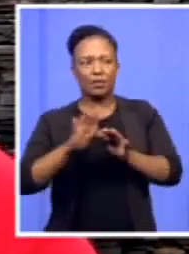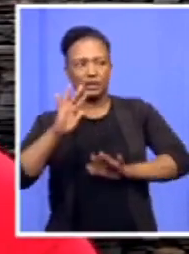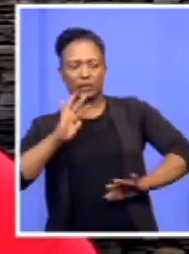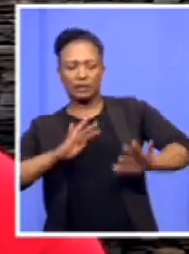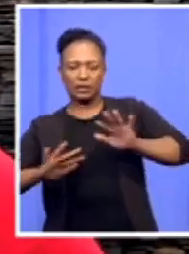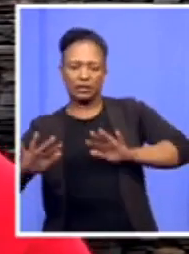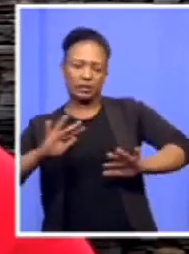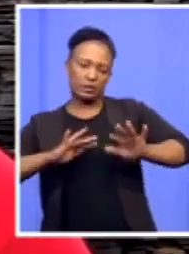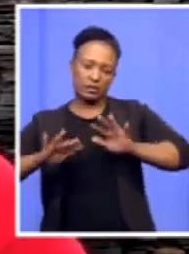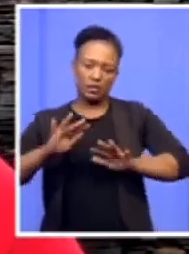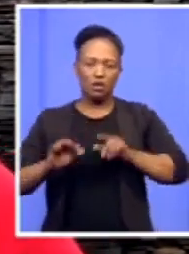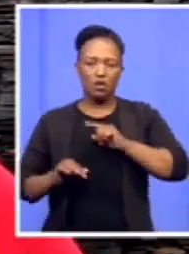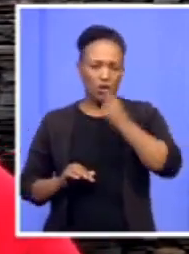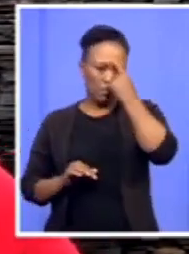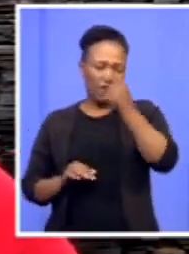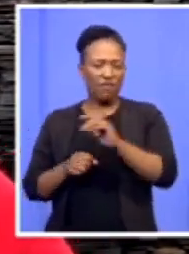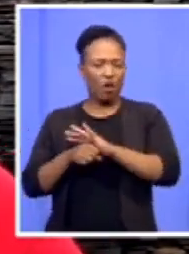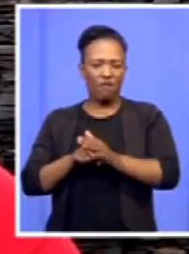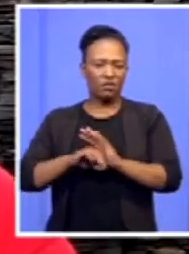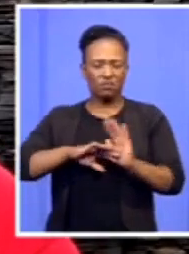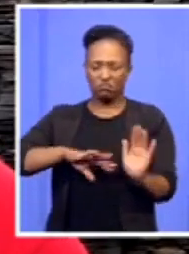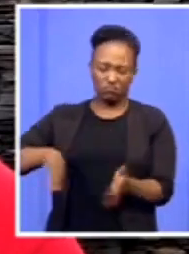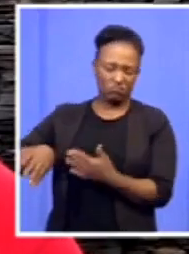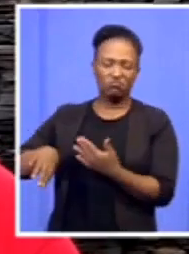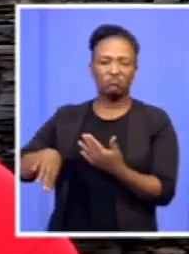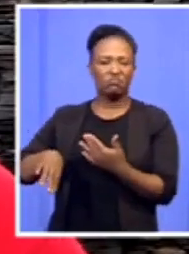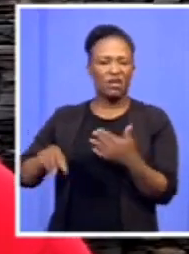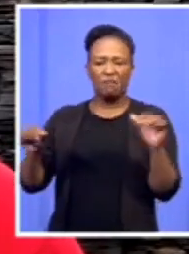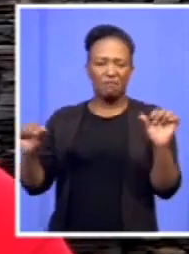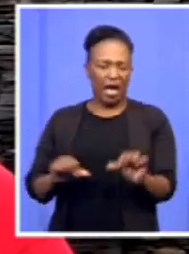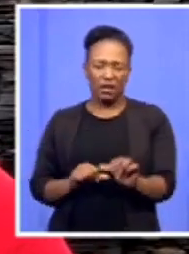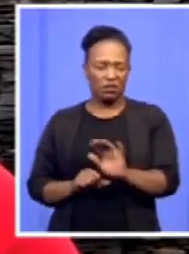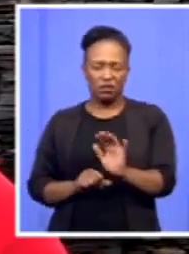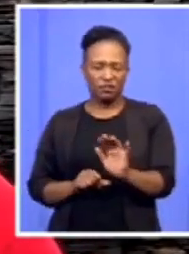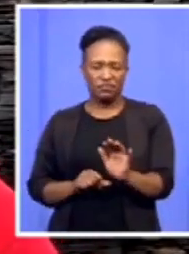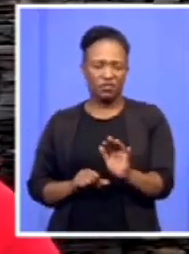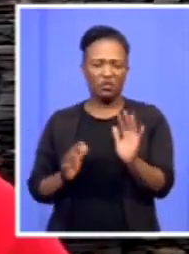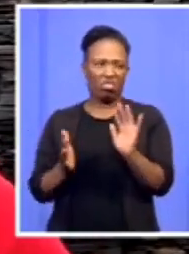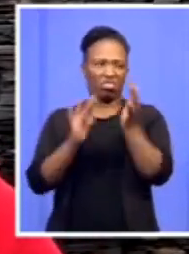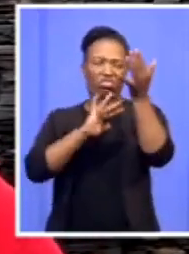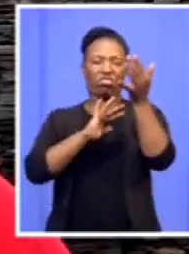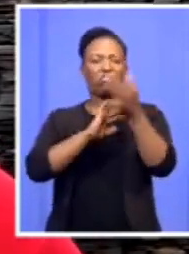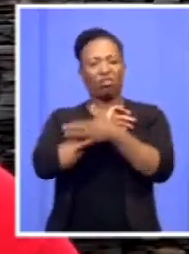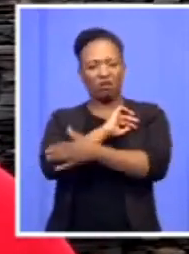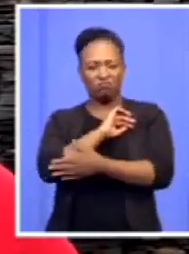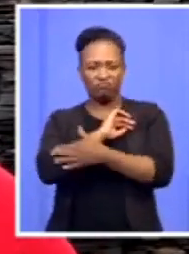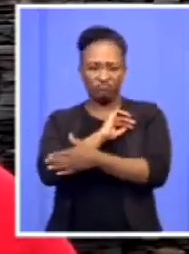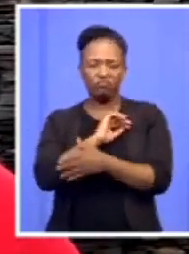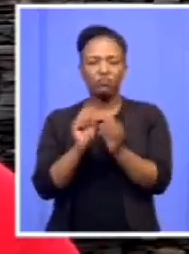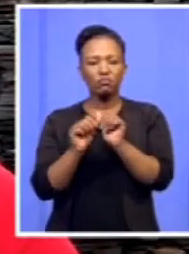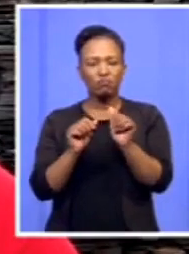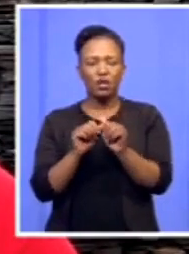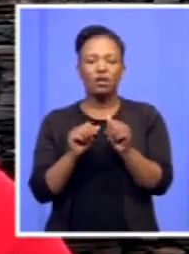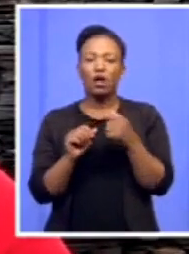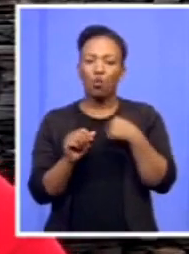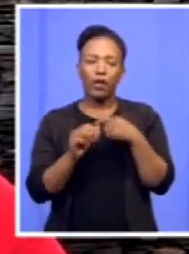has passed us and it's never coming back again to disrupt society. It's time that we must go and be with our people because we haven't been